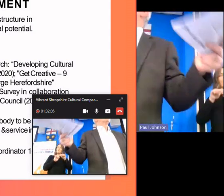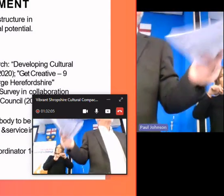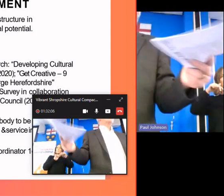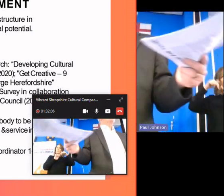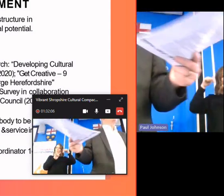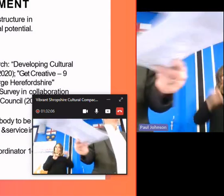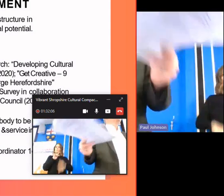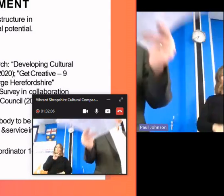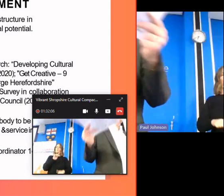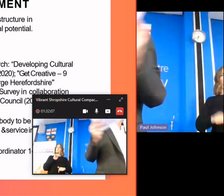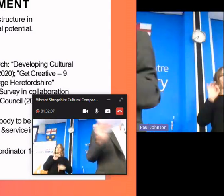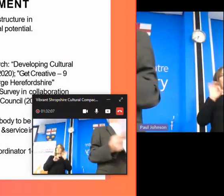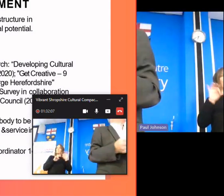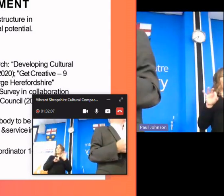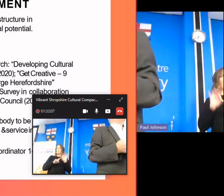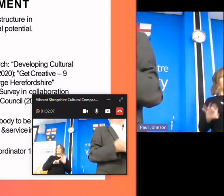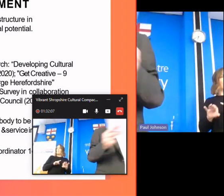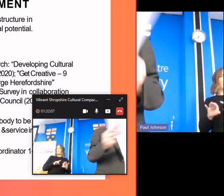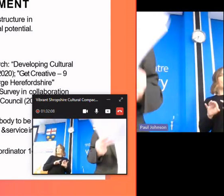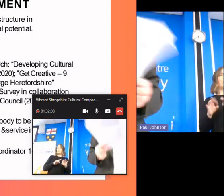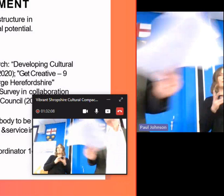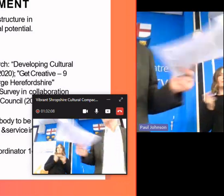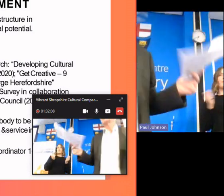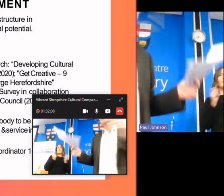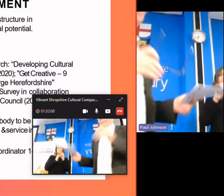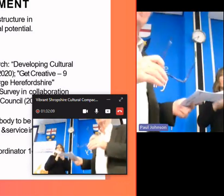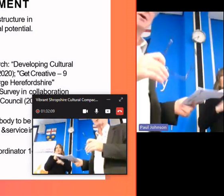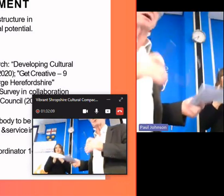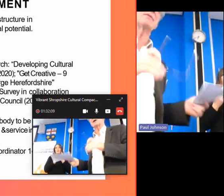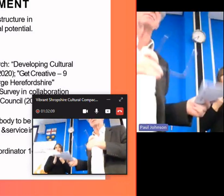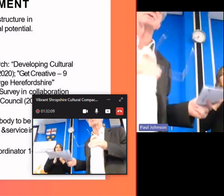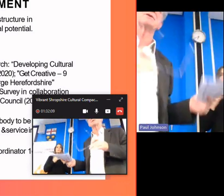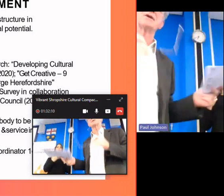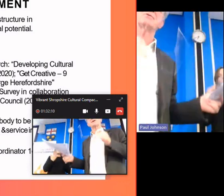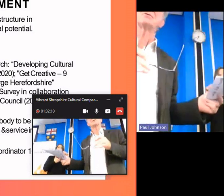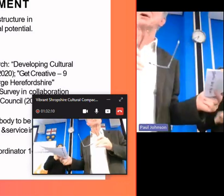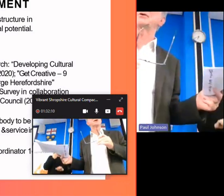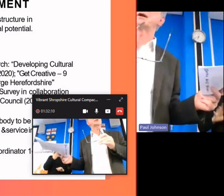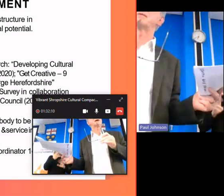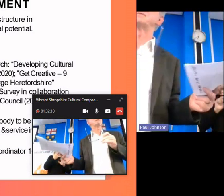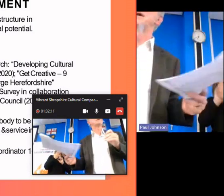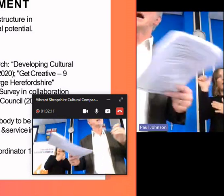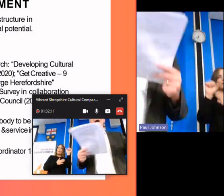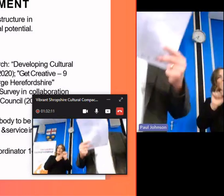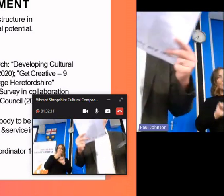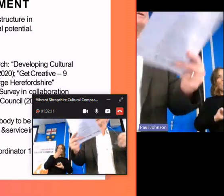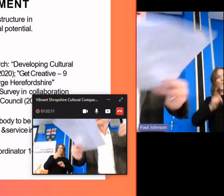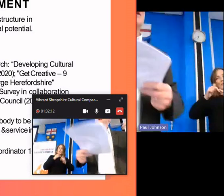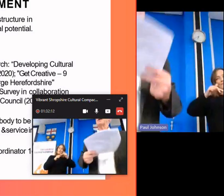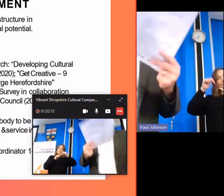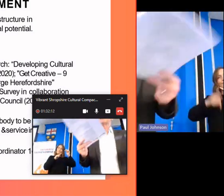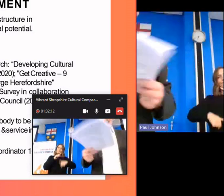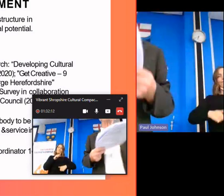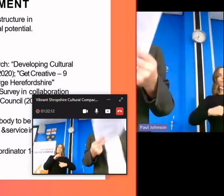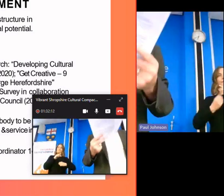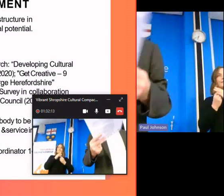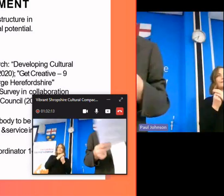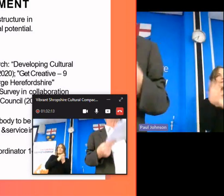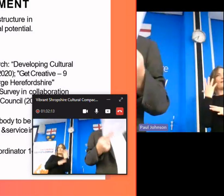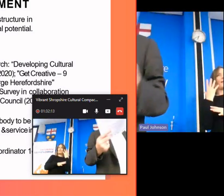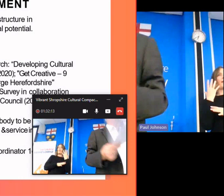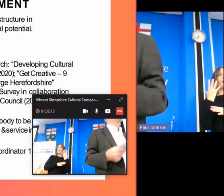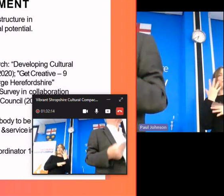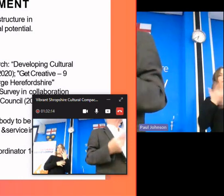into some depth with certain um projects or certain programs and cultural programs and develop some